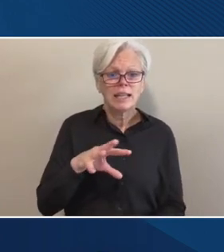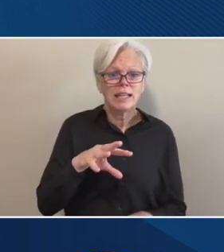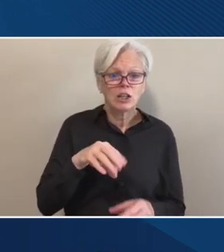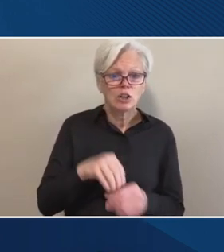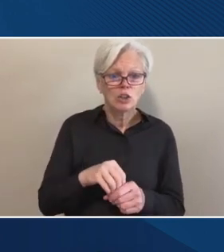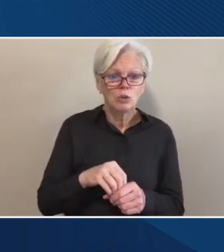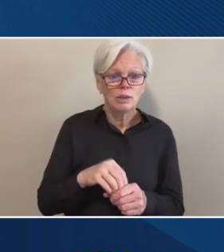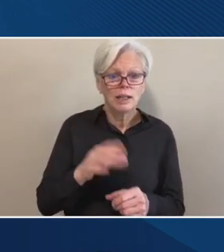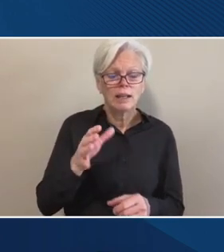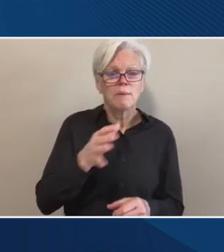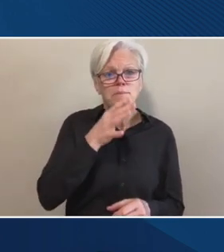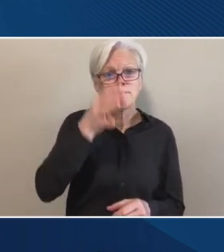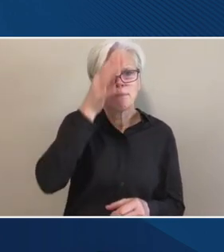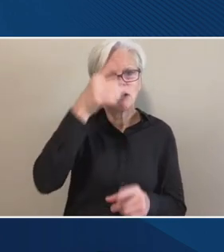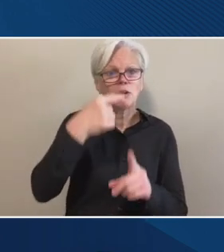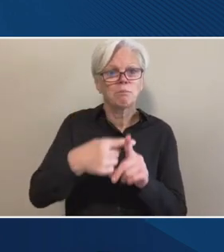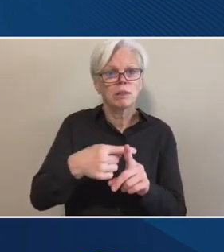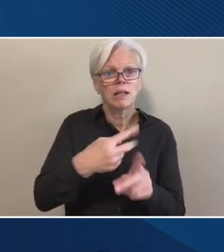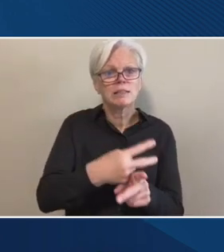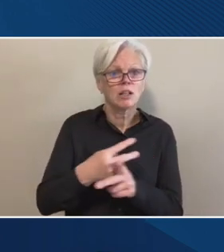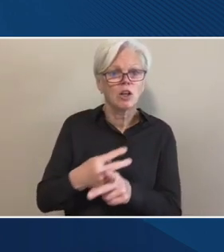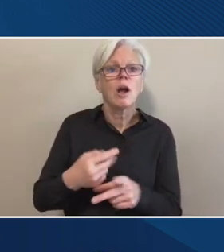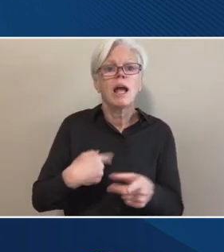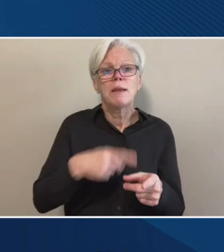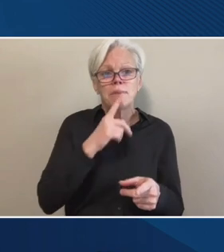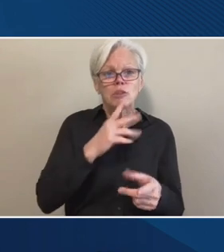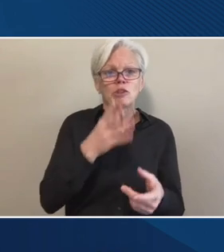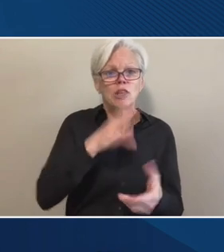mentions a student borrower, but doesn't mention a parent borrower.